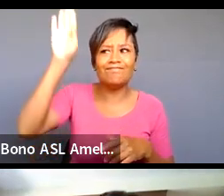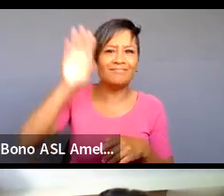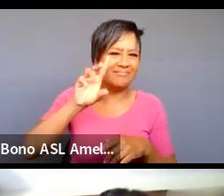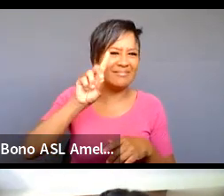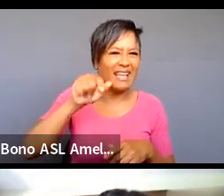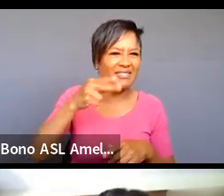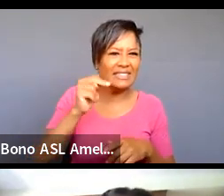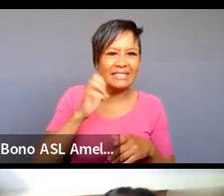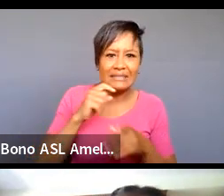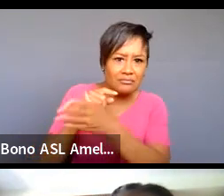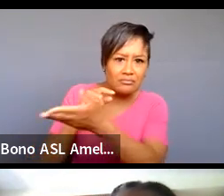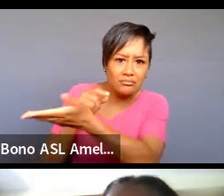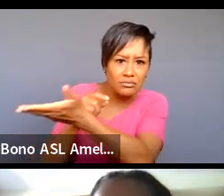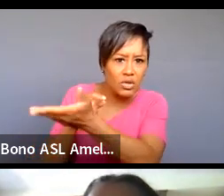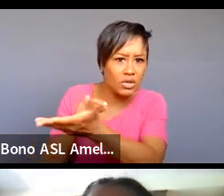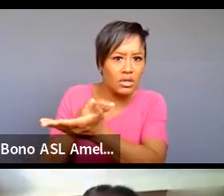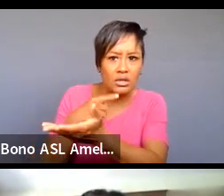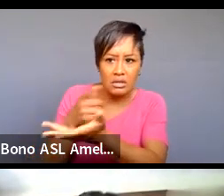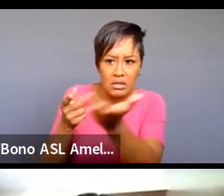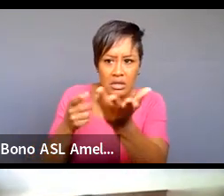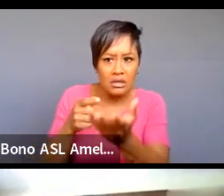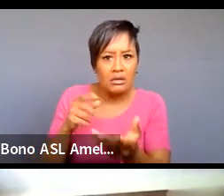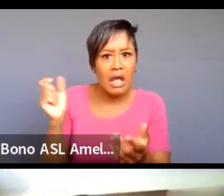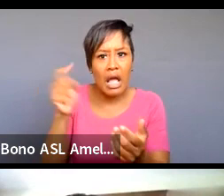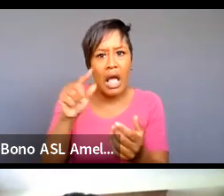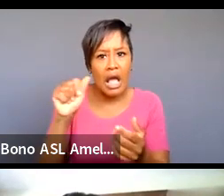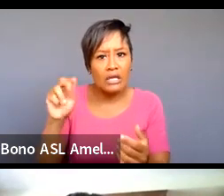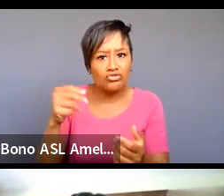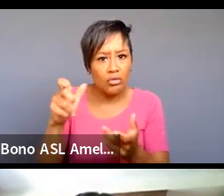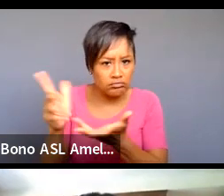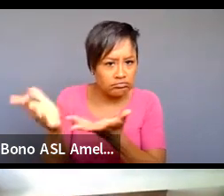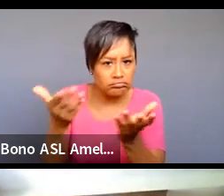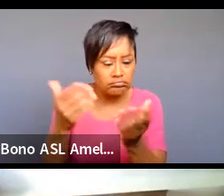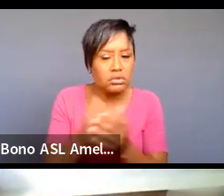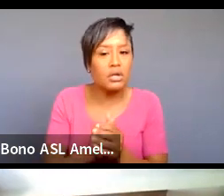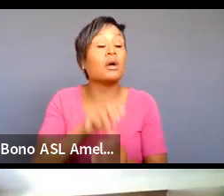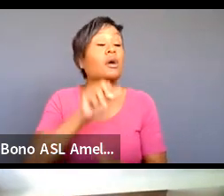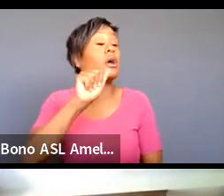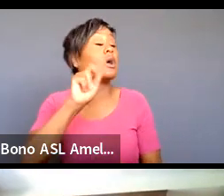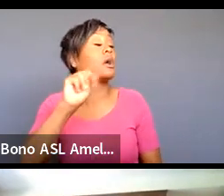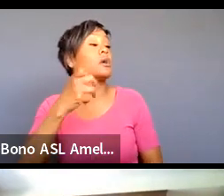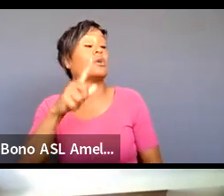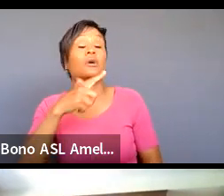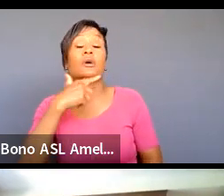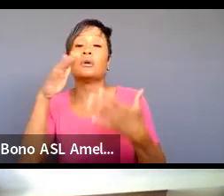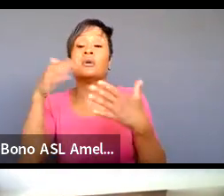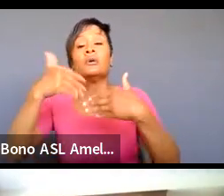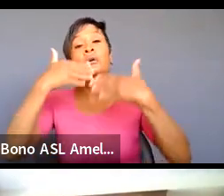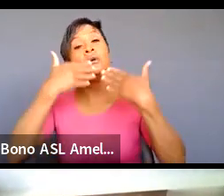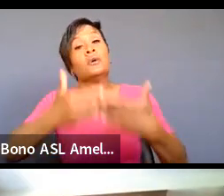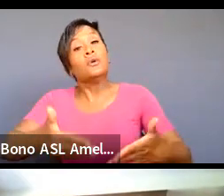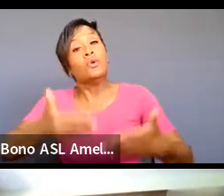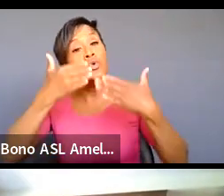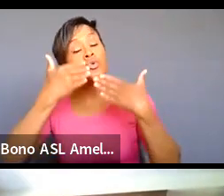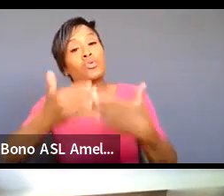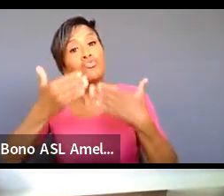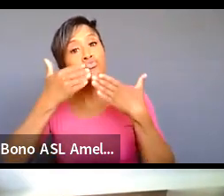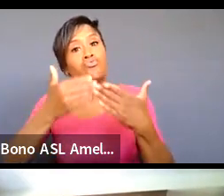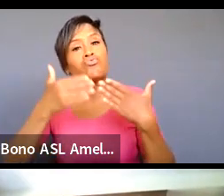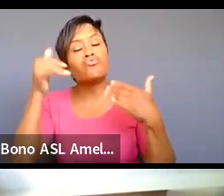what question did you have i'd have time yeah first of all thank you so so much for all of this it's been so